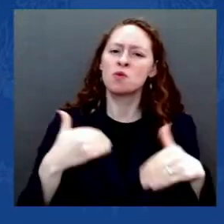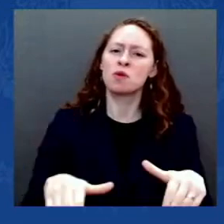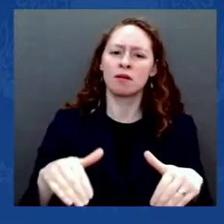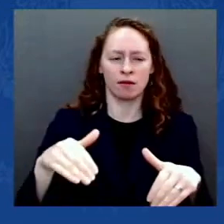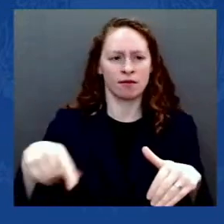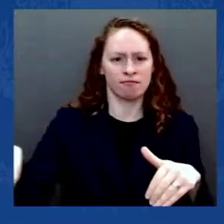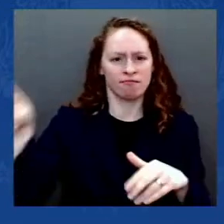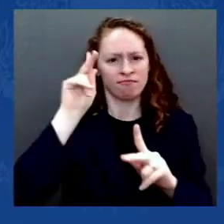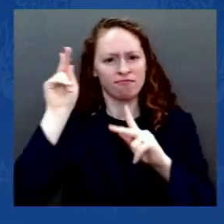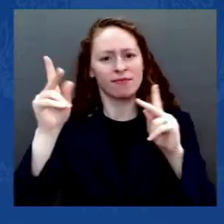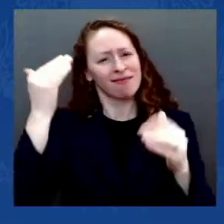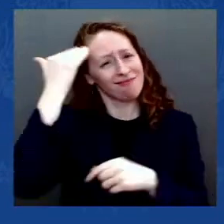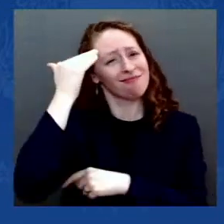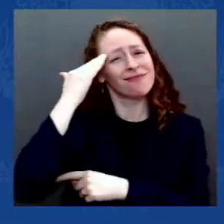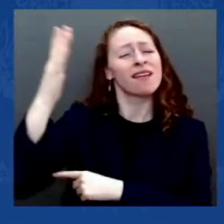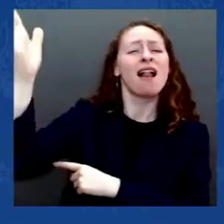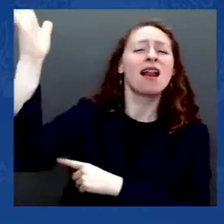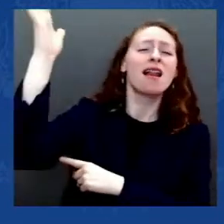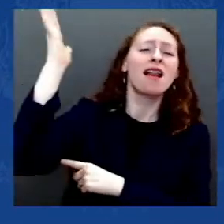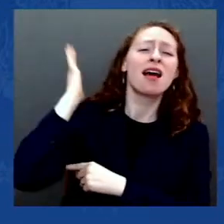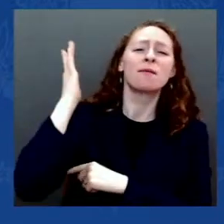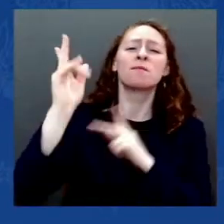establish and defend.